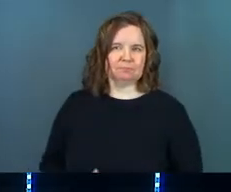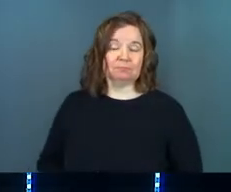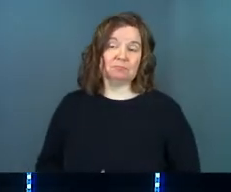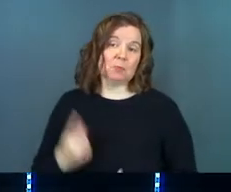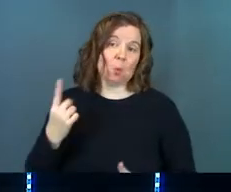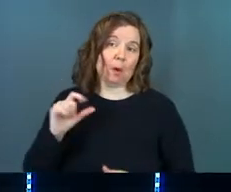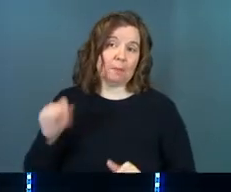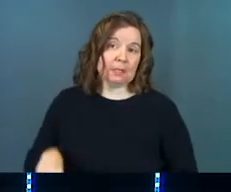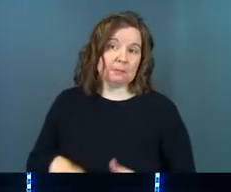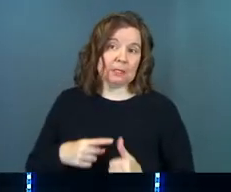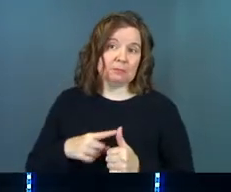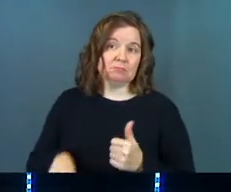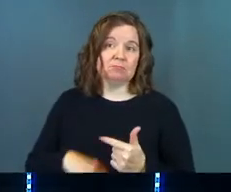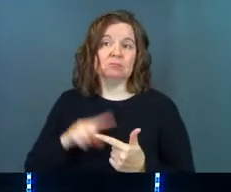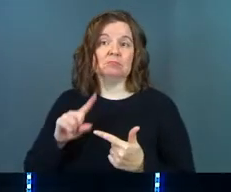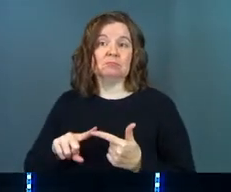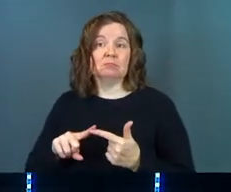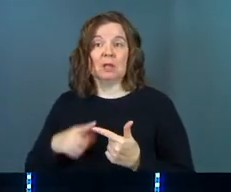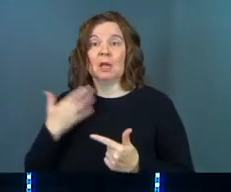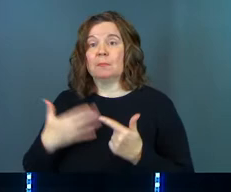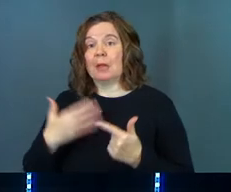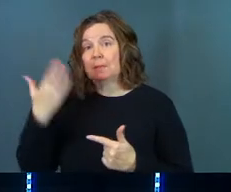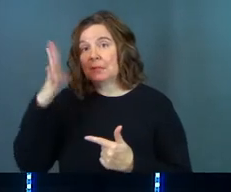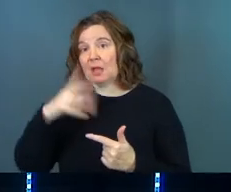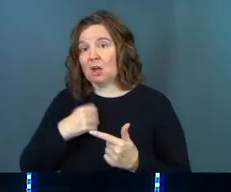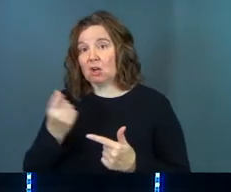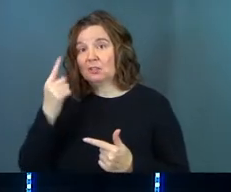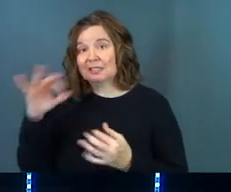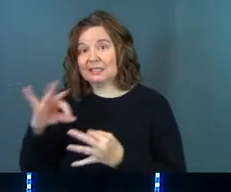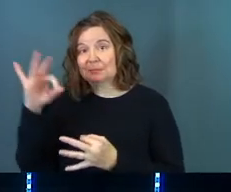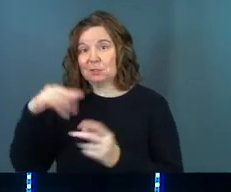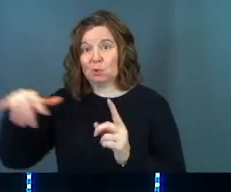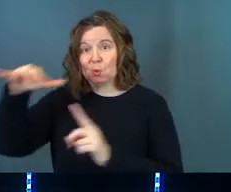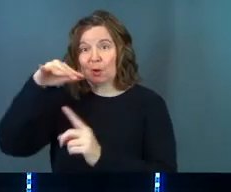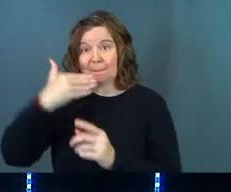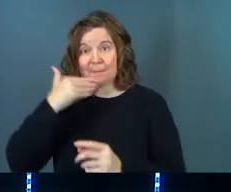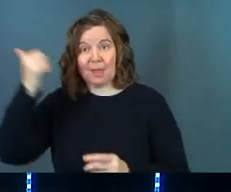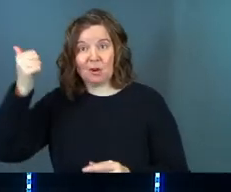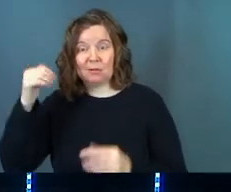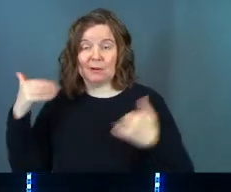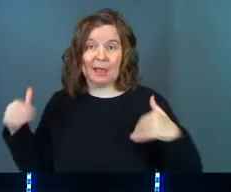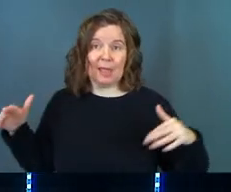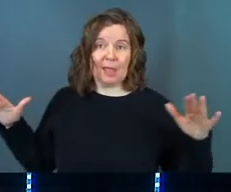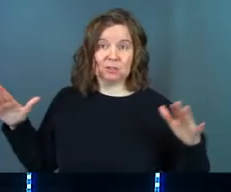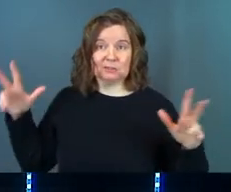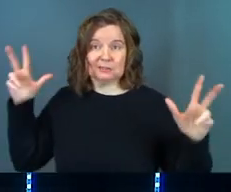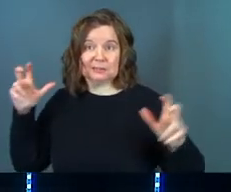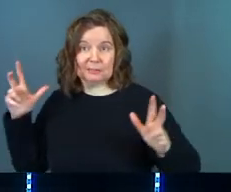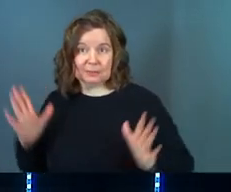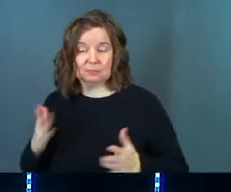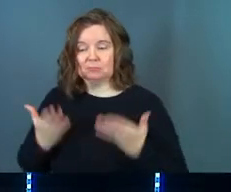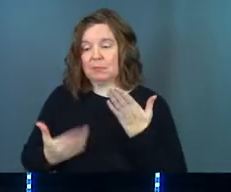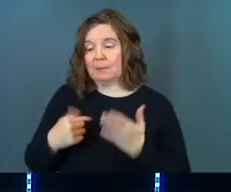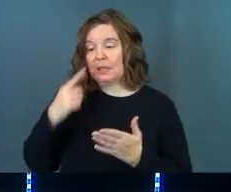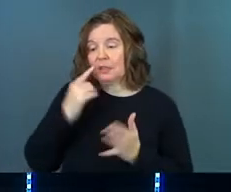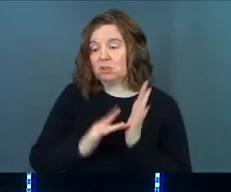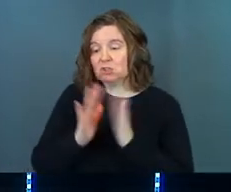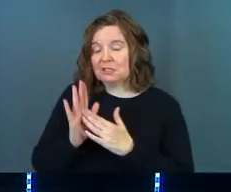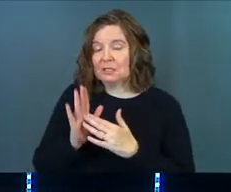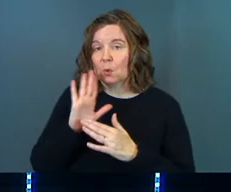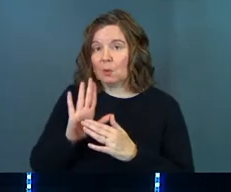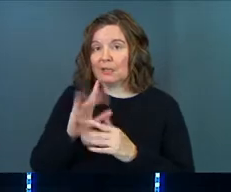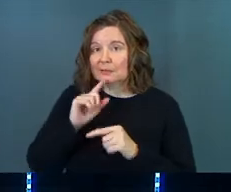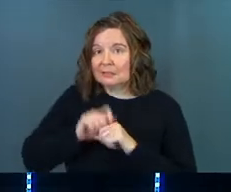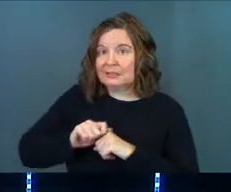One possibility. Next possibility, maybe the guy understands the spiritual realm just a little bit, angels and demons. Maybe he thinks Jesus